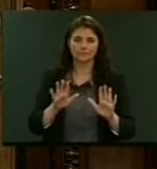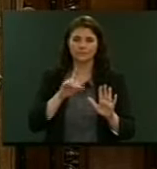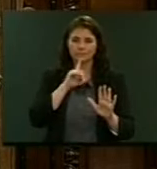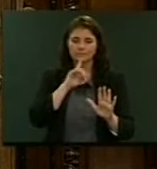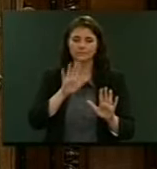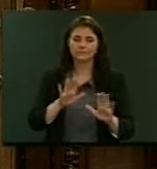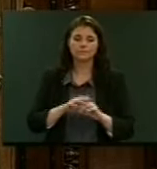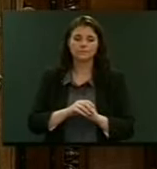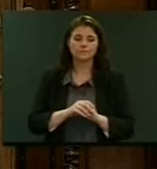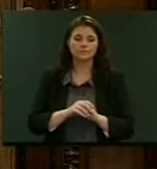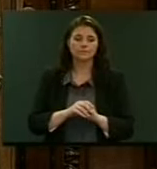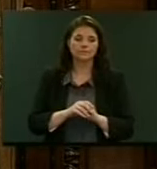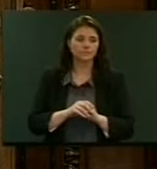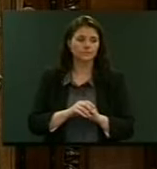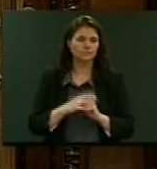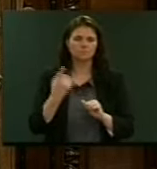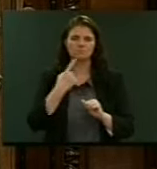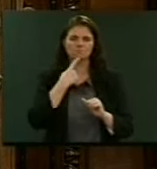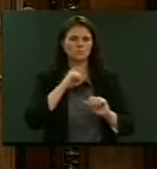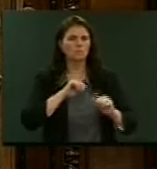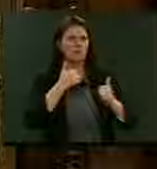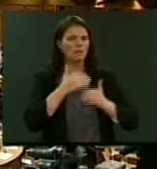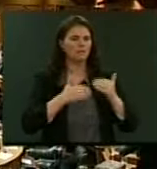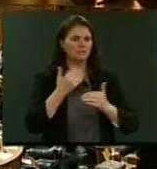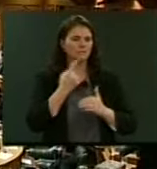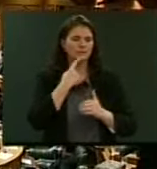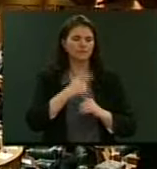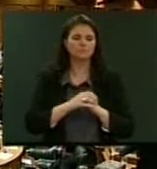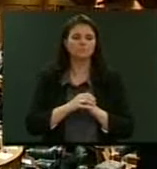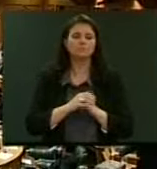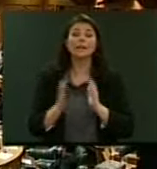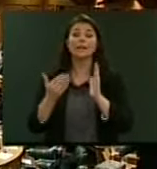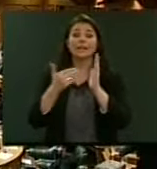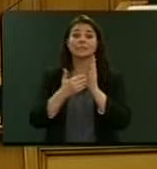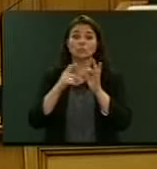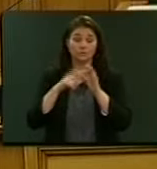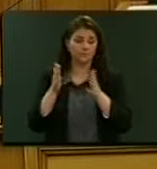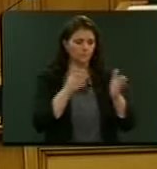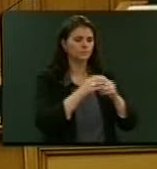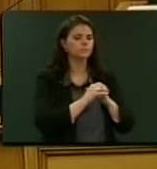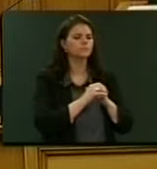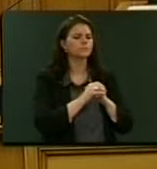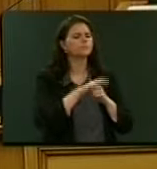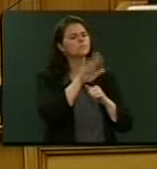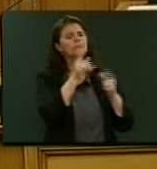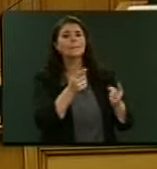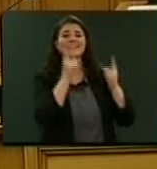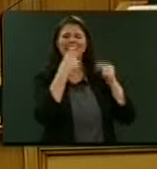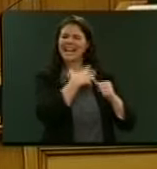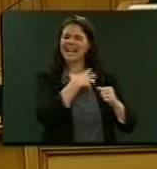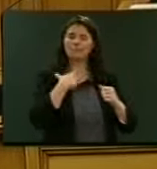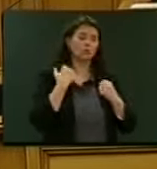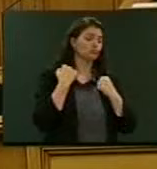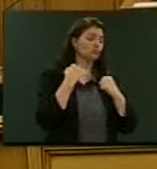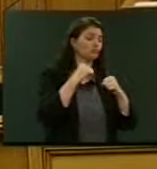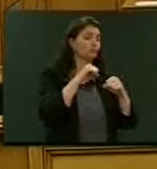Yes, it is going well, yeah. Supplementary question, Andrew Williams. To the Minister, is the Government's refusal to